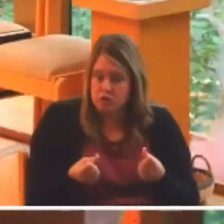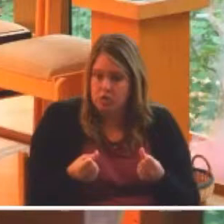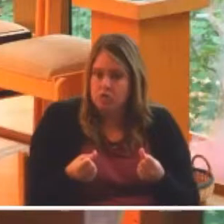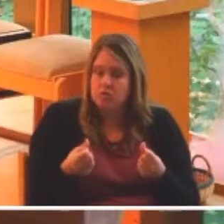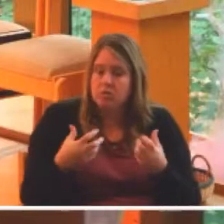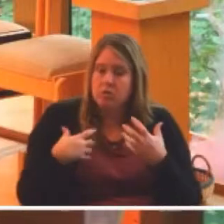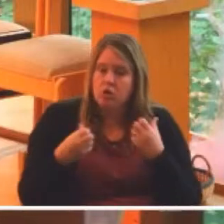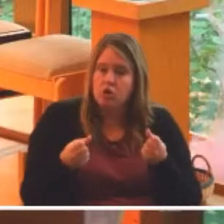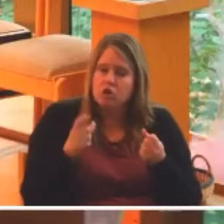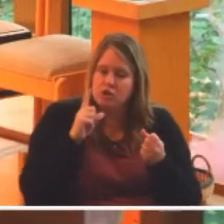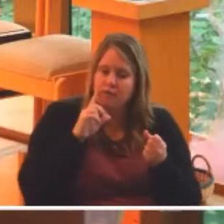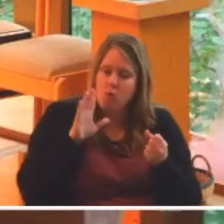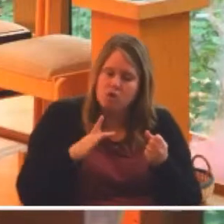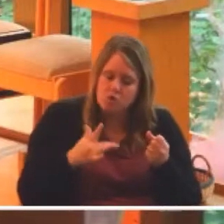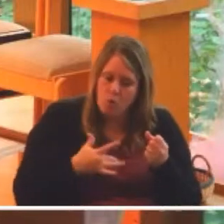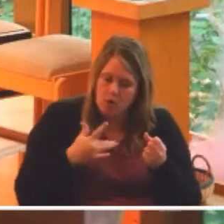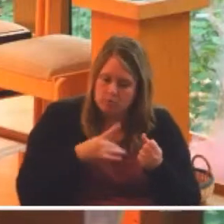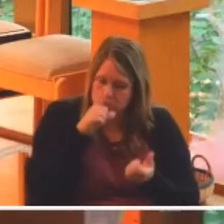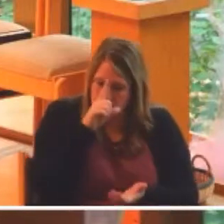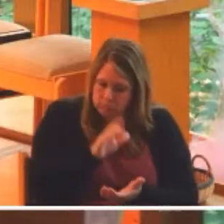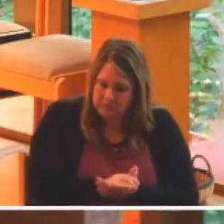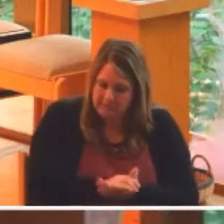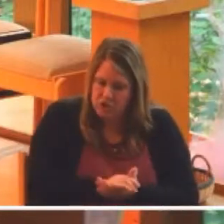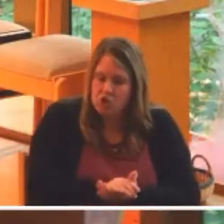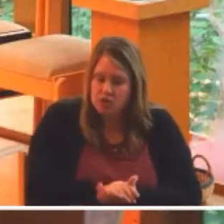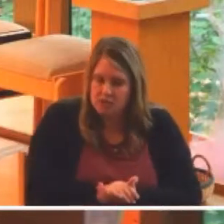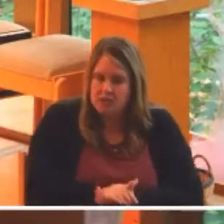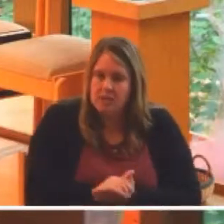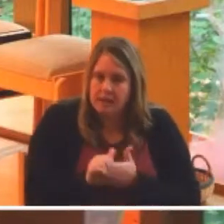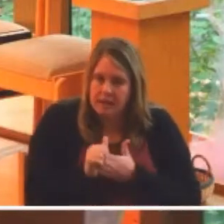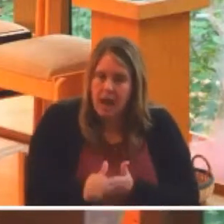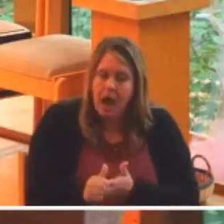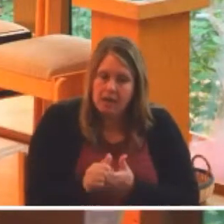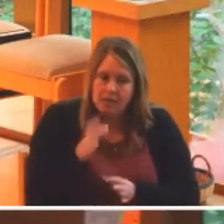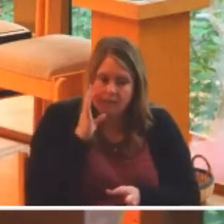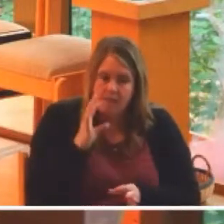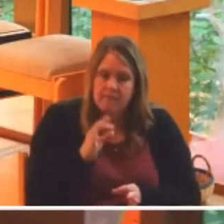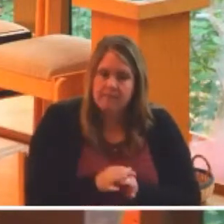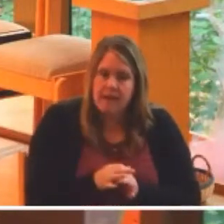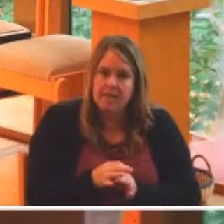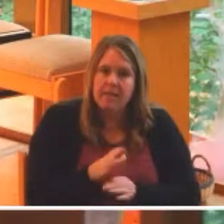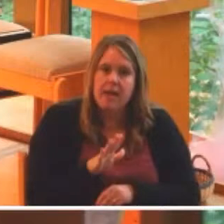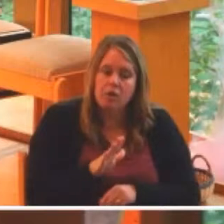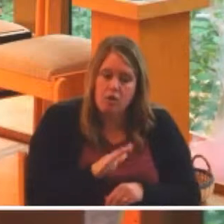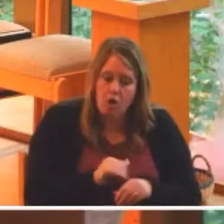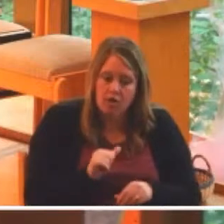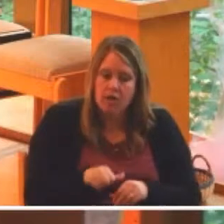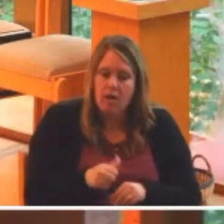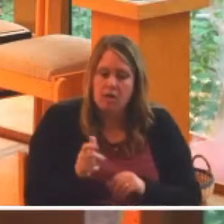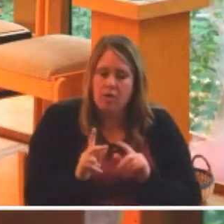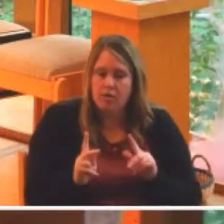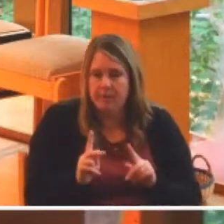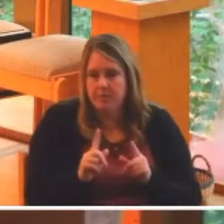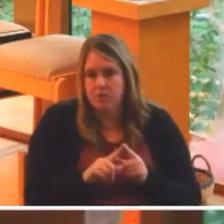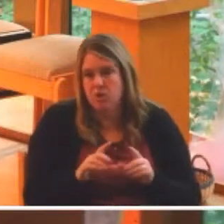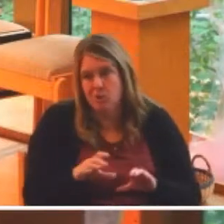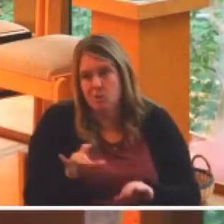courage of your convictions, the guidance of your faith. My prayer is that will call upon other people to do something similar.